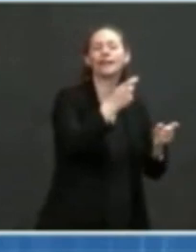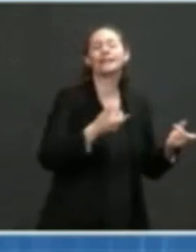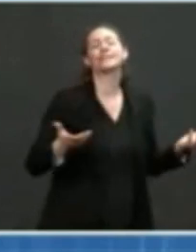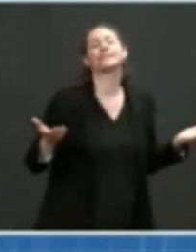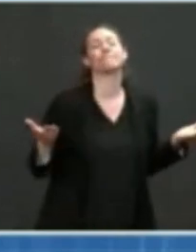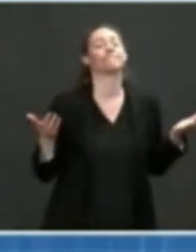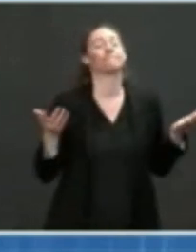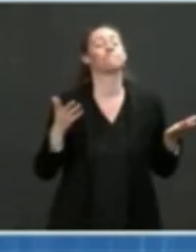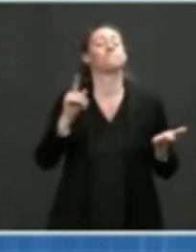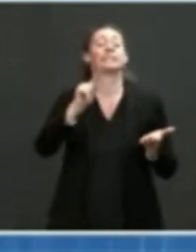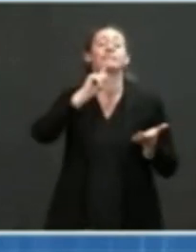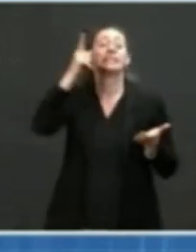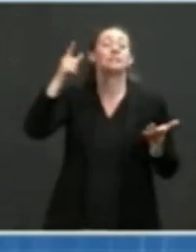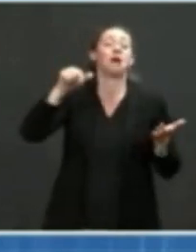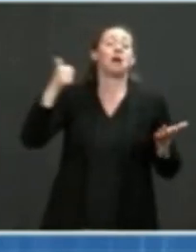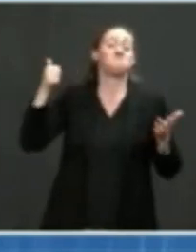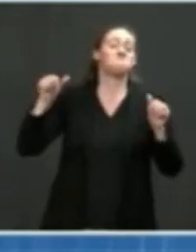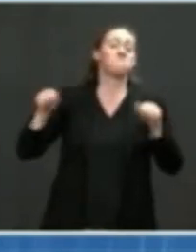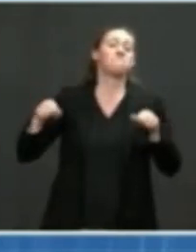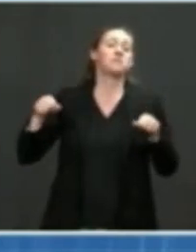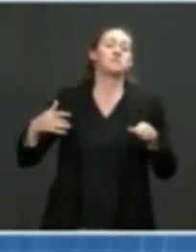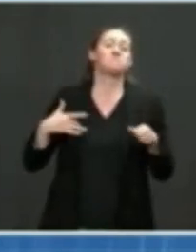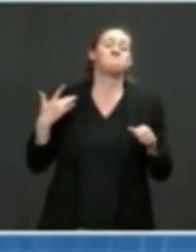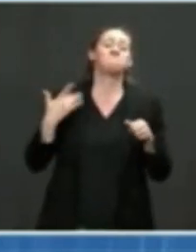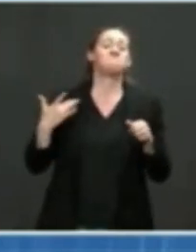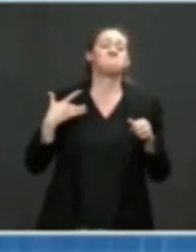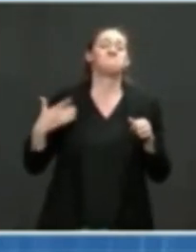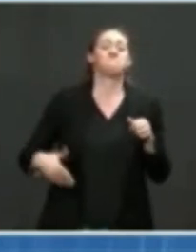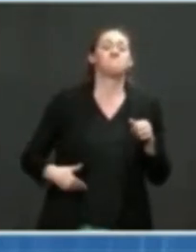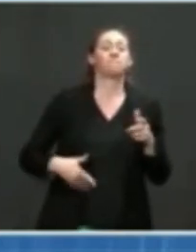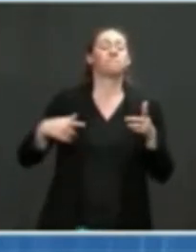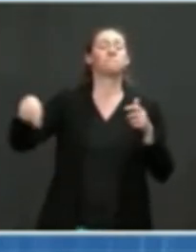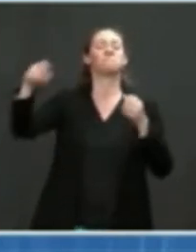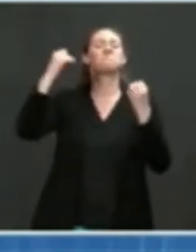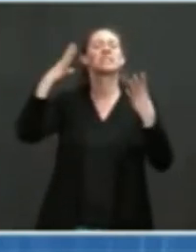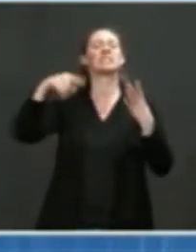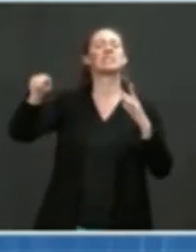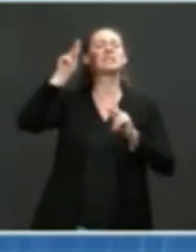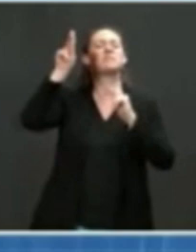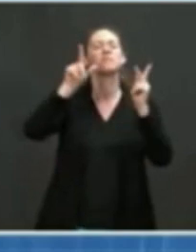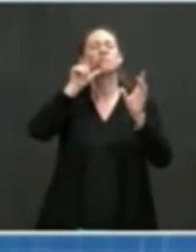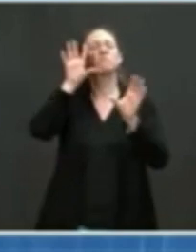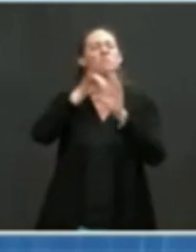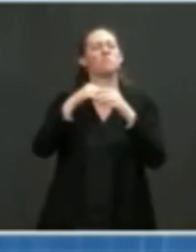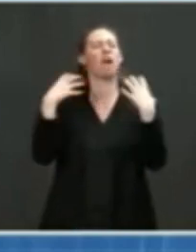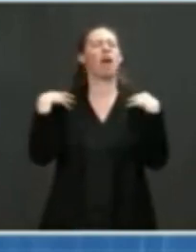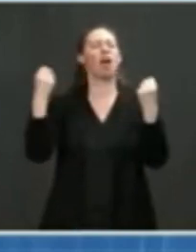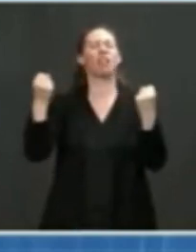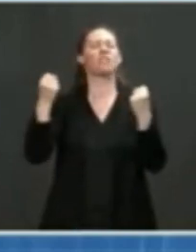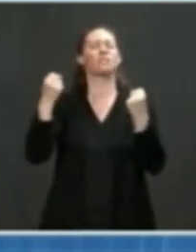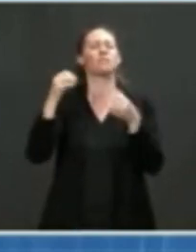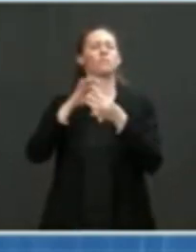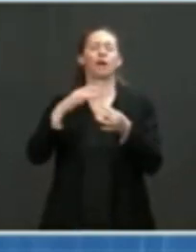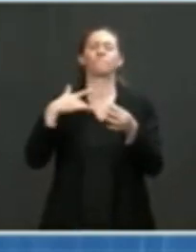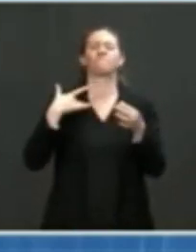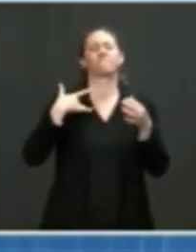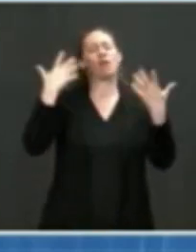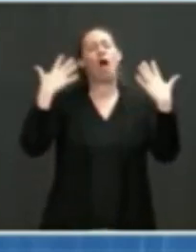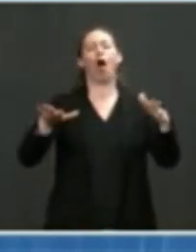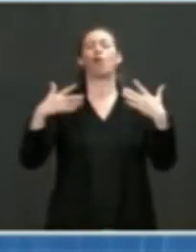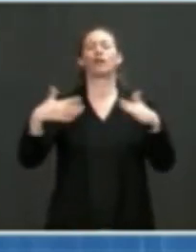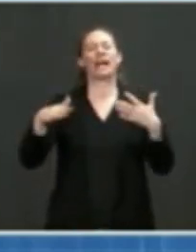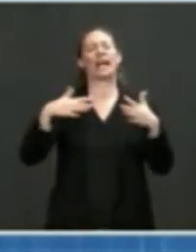individuals go by, is that this virus was actually circulating in China, likely in Wuhan,